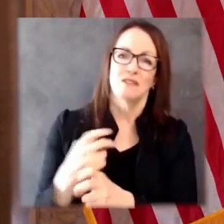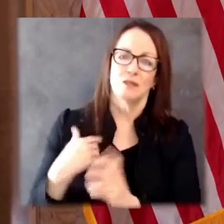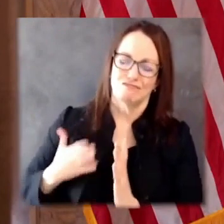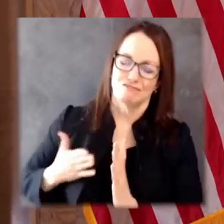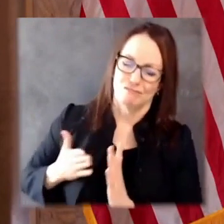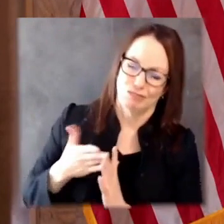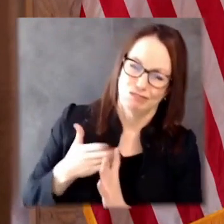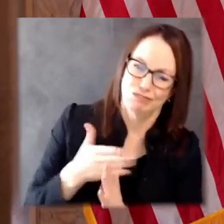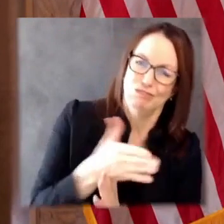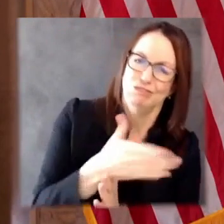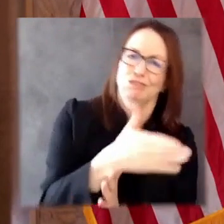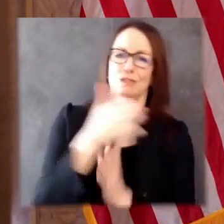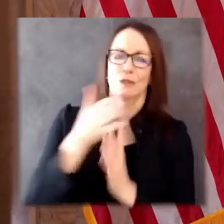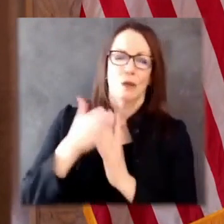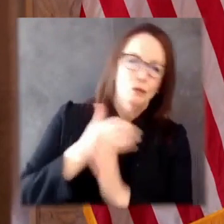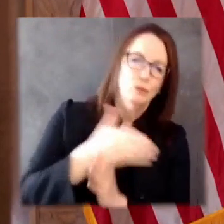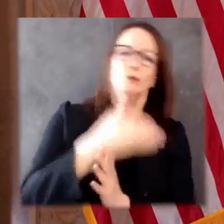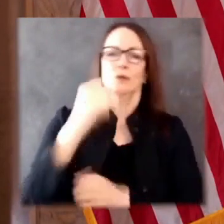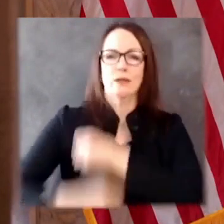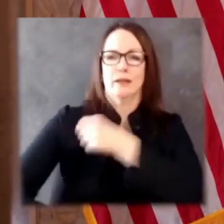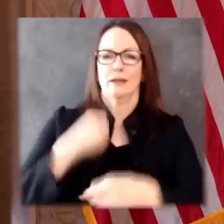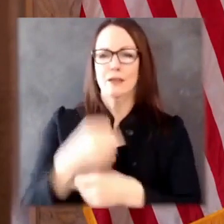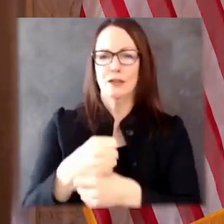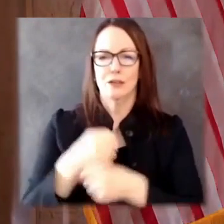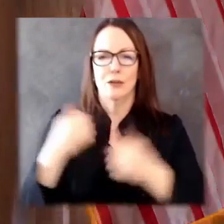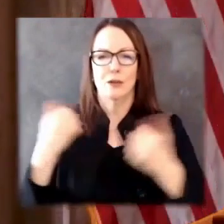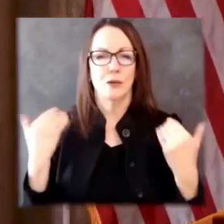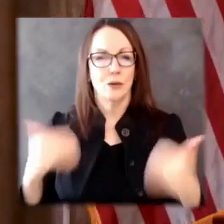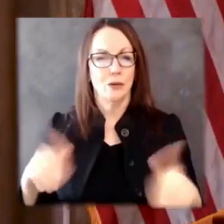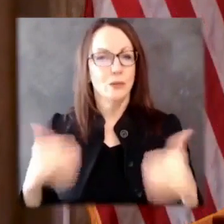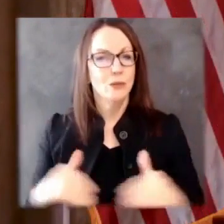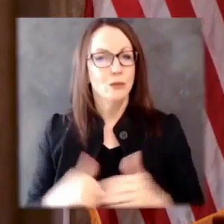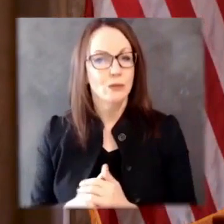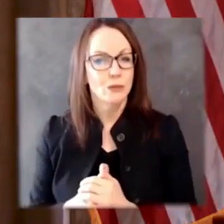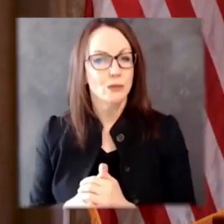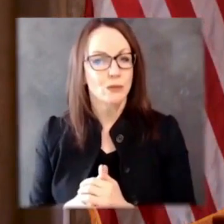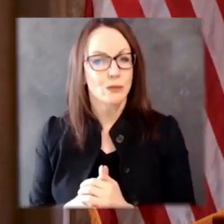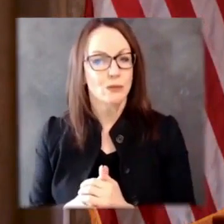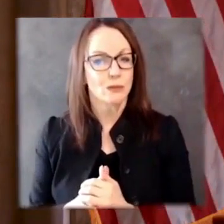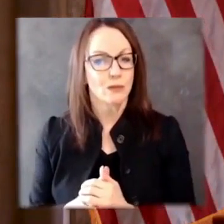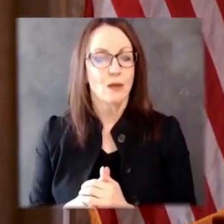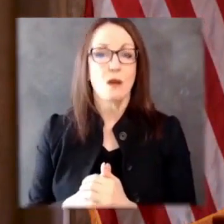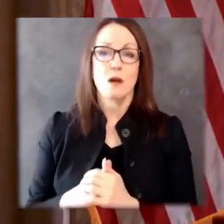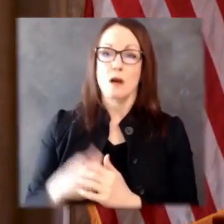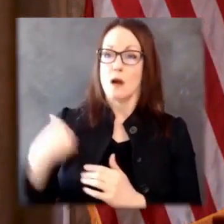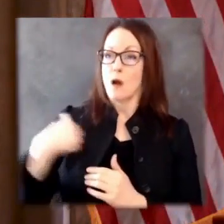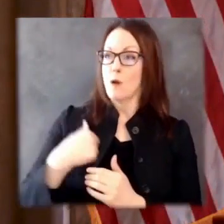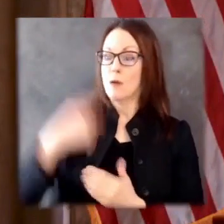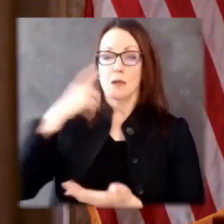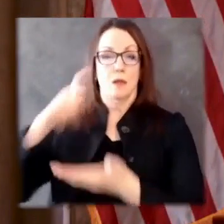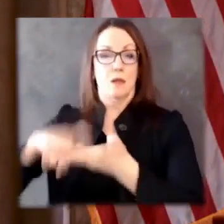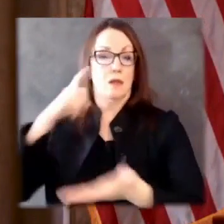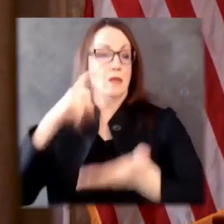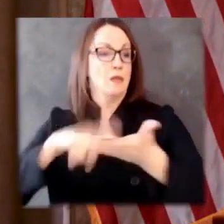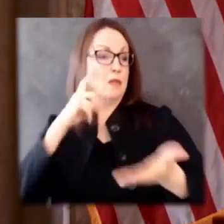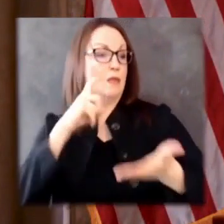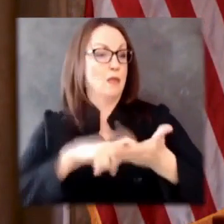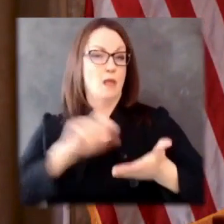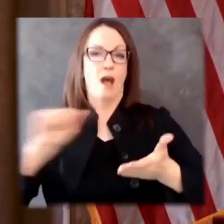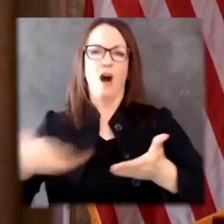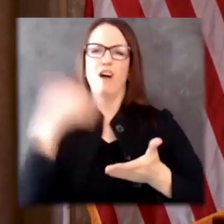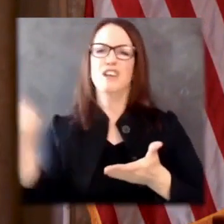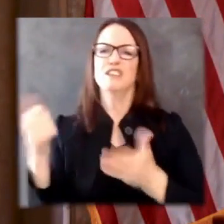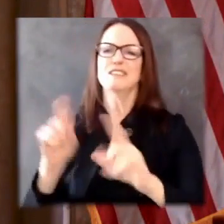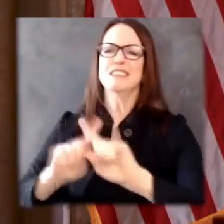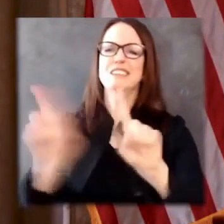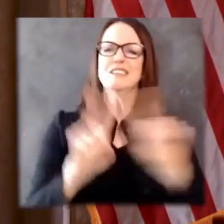years many of us have ever experienced. If someone had said then that our special sessions to